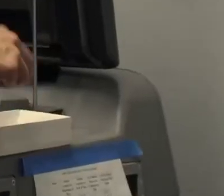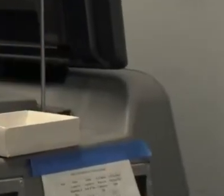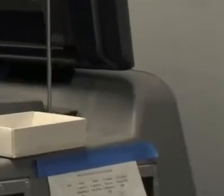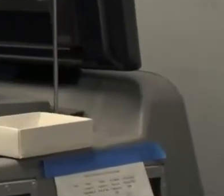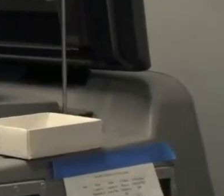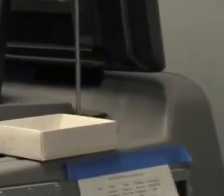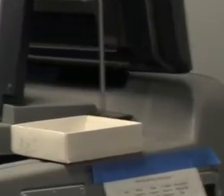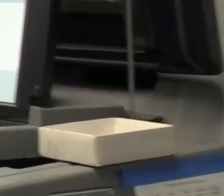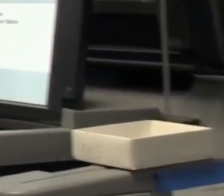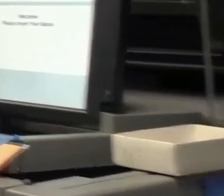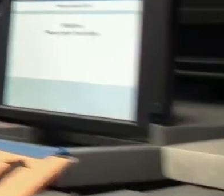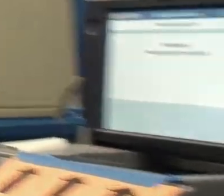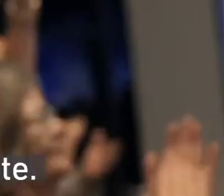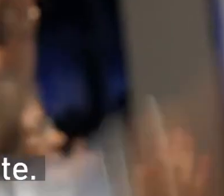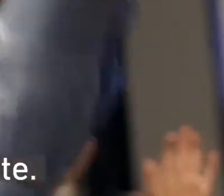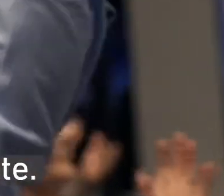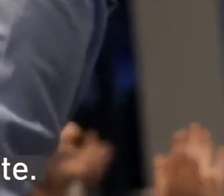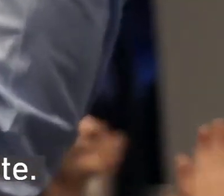voices at the polls.